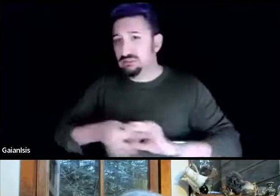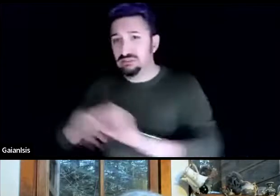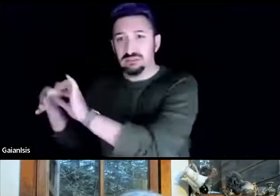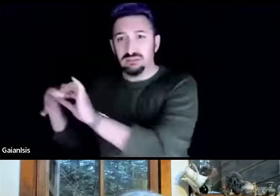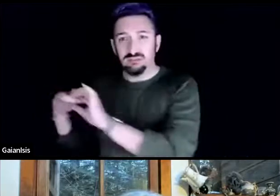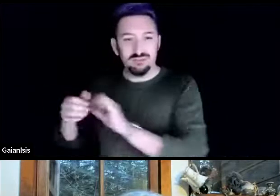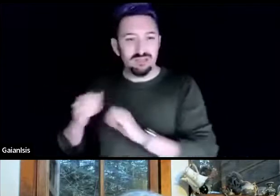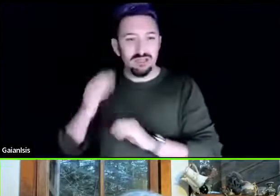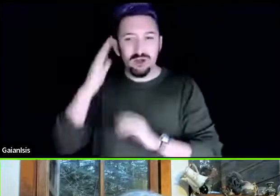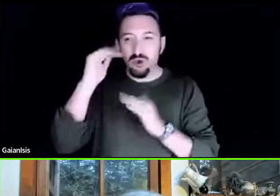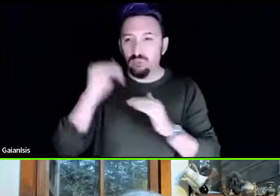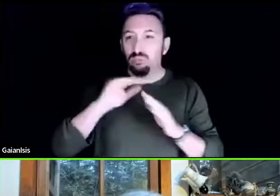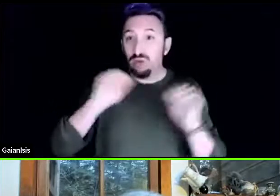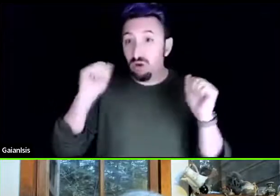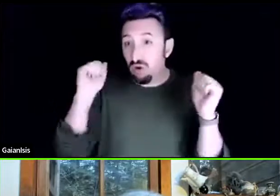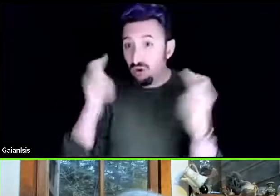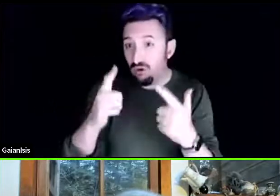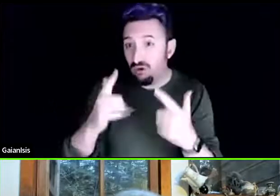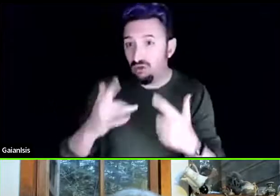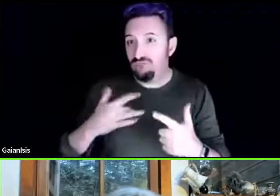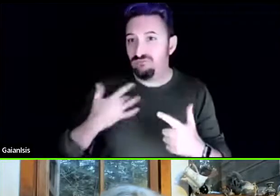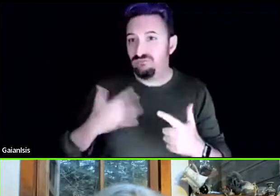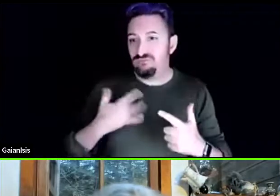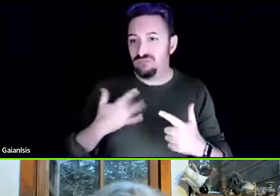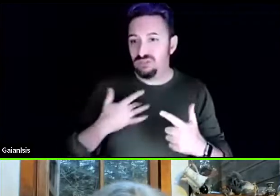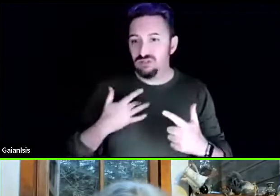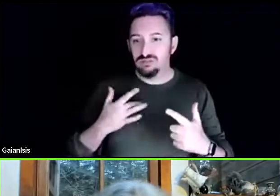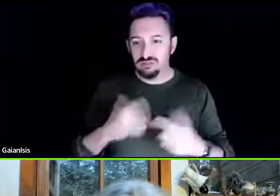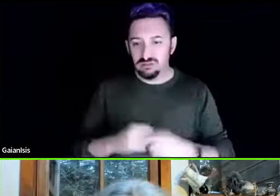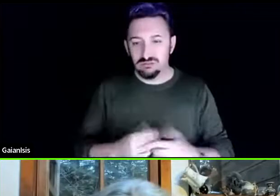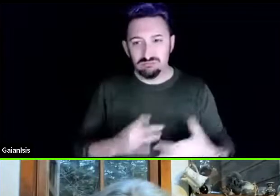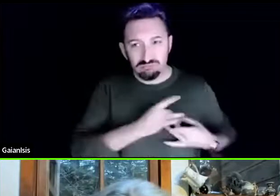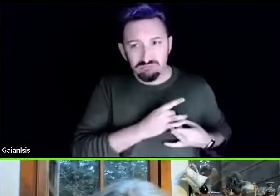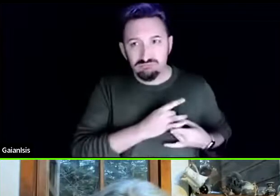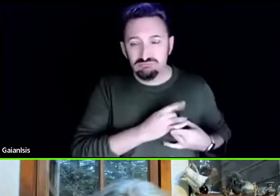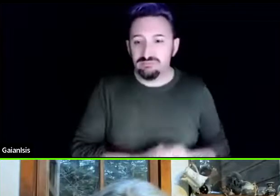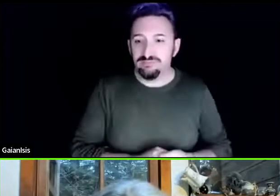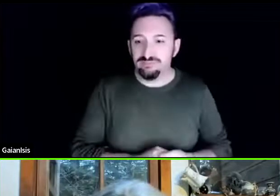it is. But yeah, I, I think it is really hitting me.